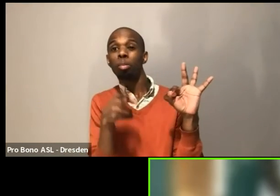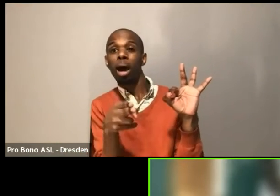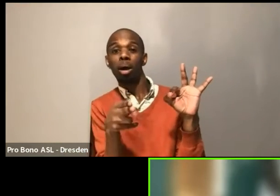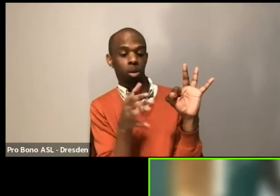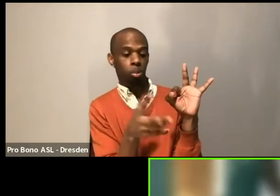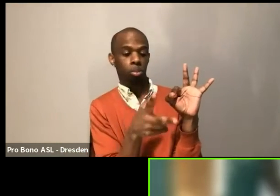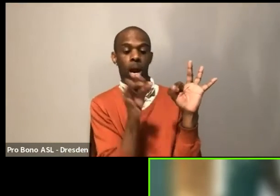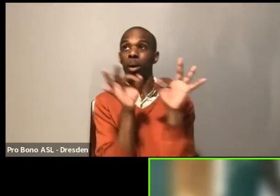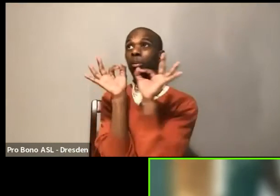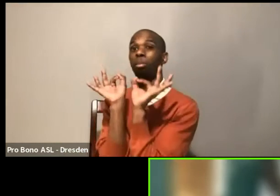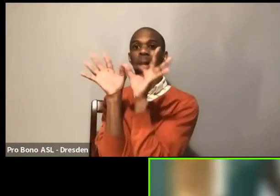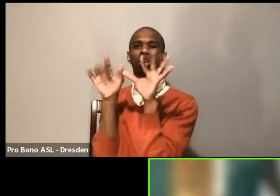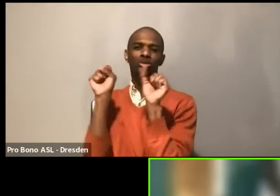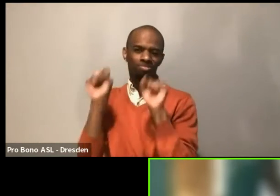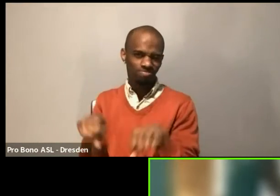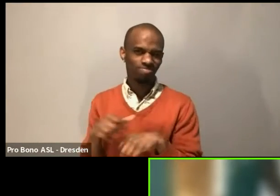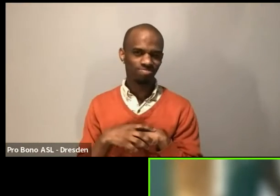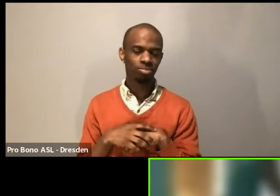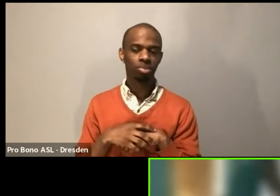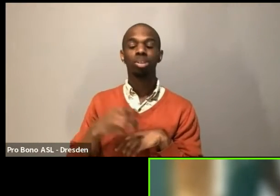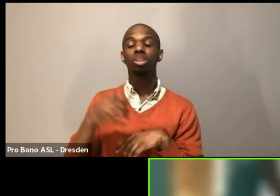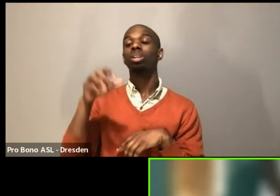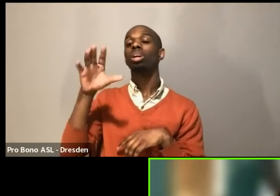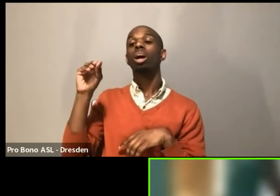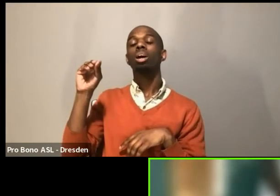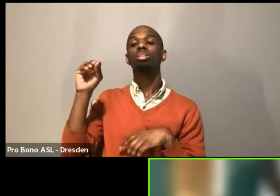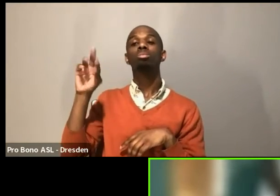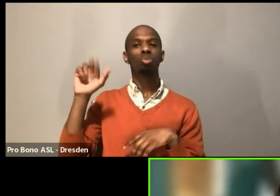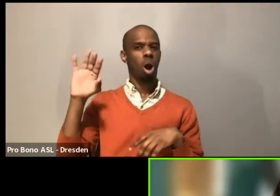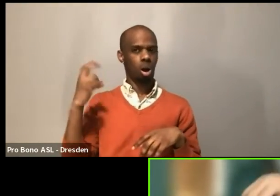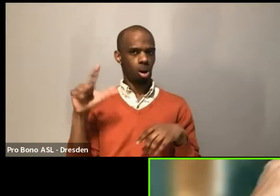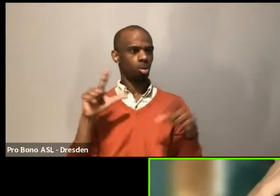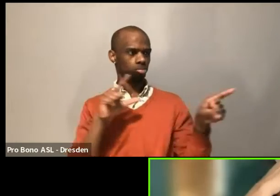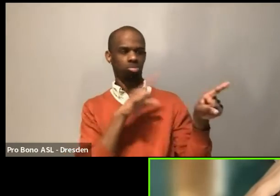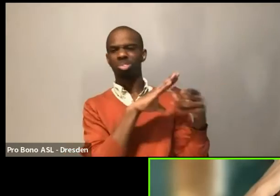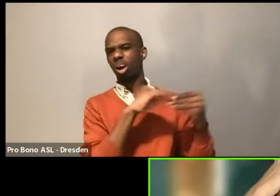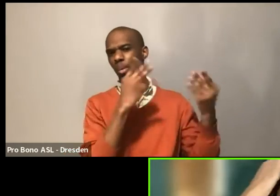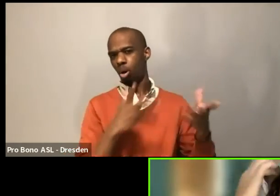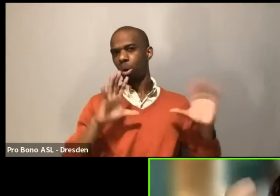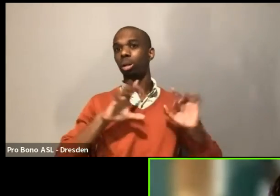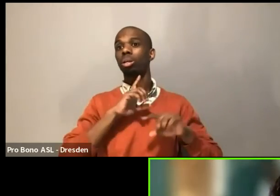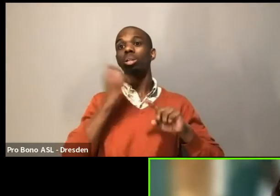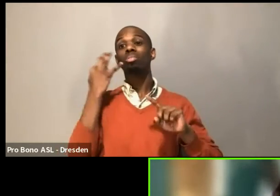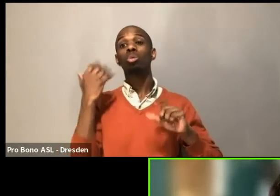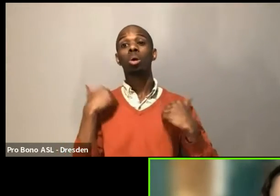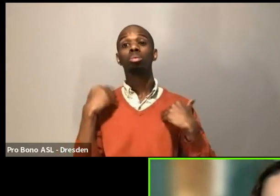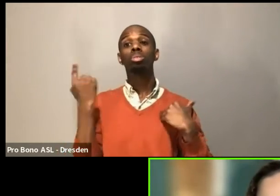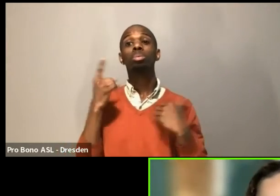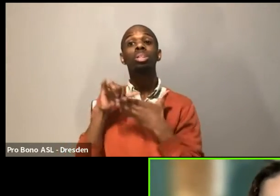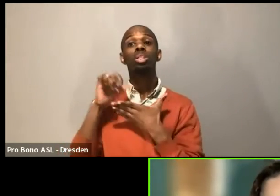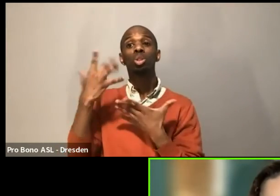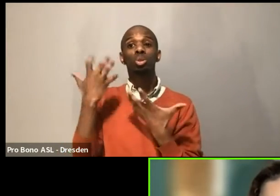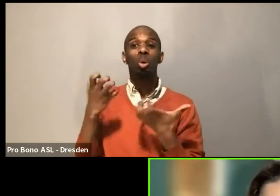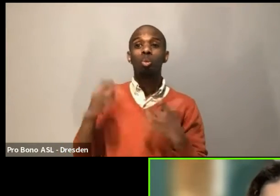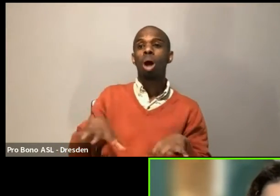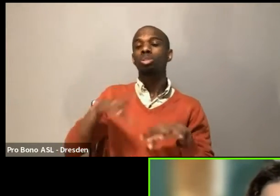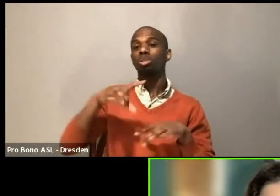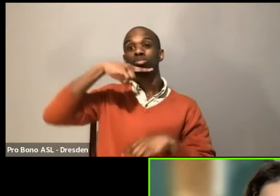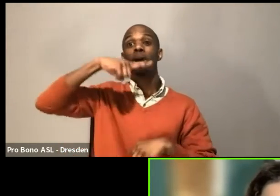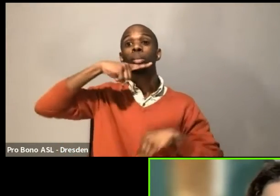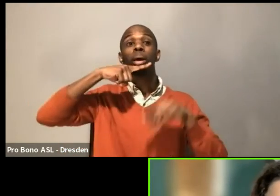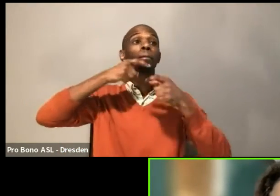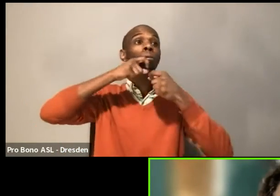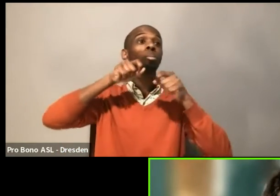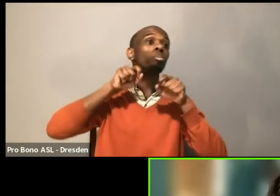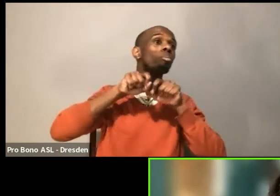that you don't want it to be public, you can private message one of us and we will share. So, so just in